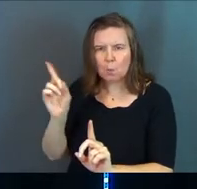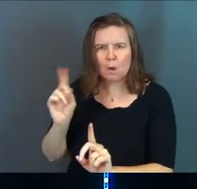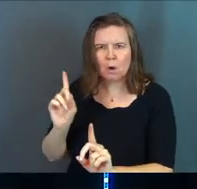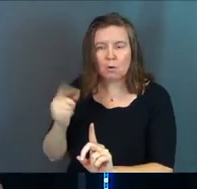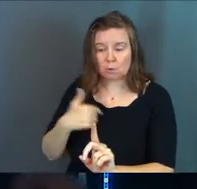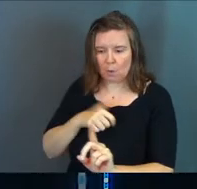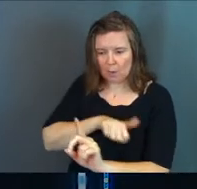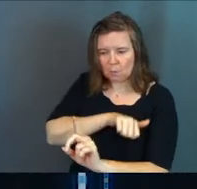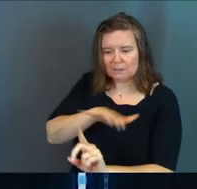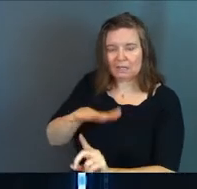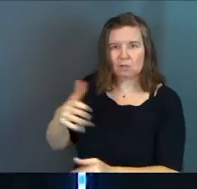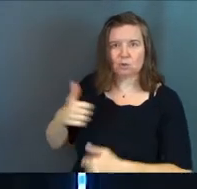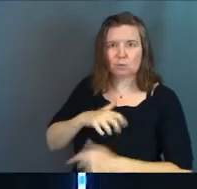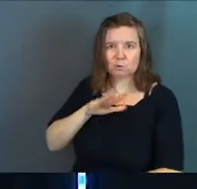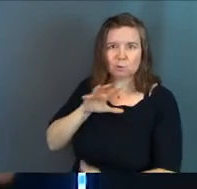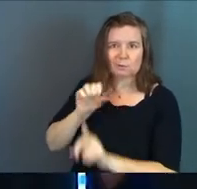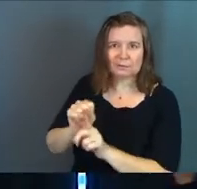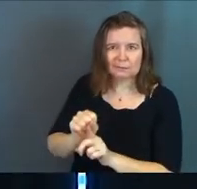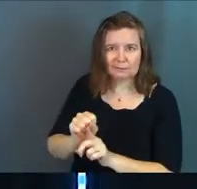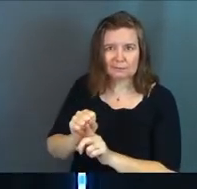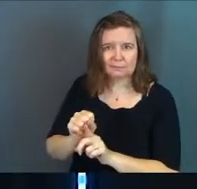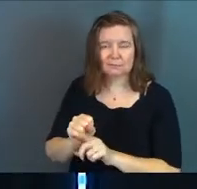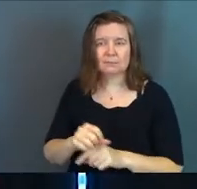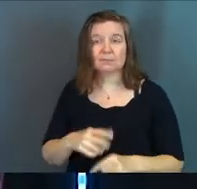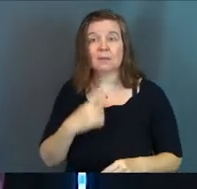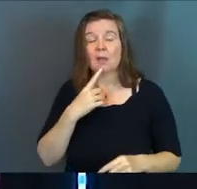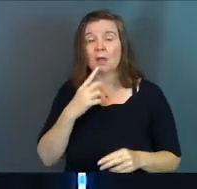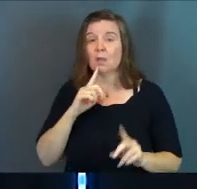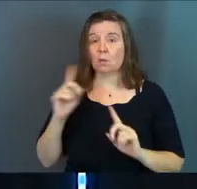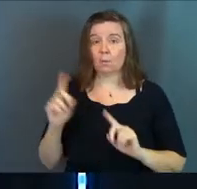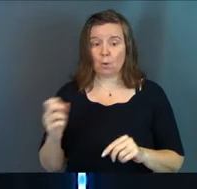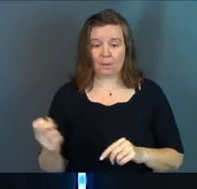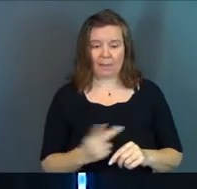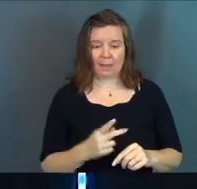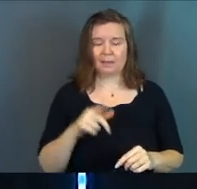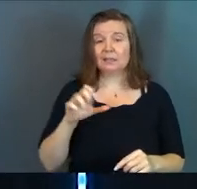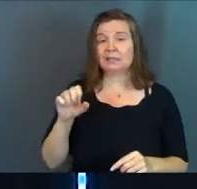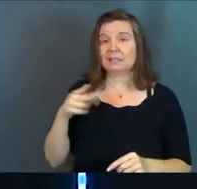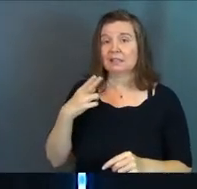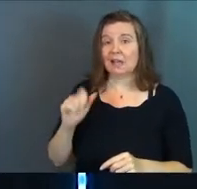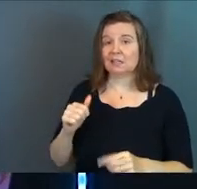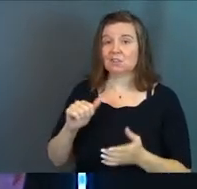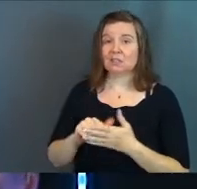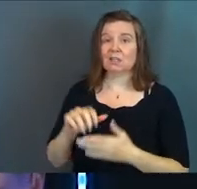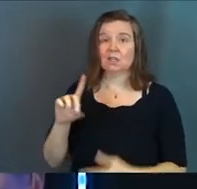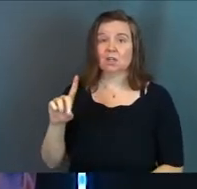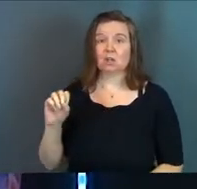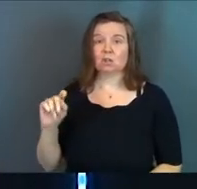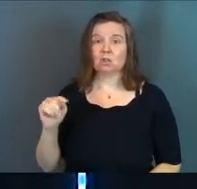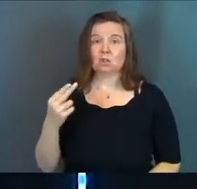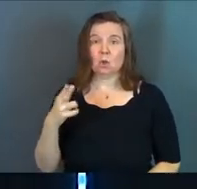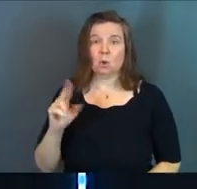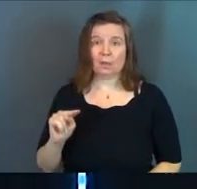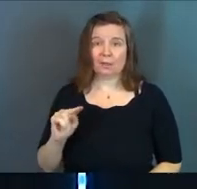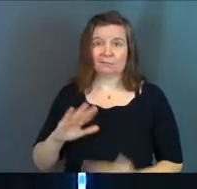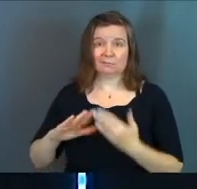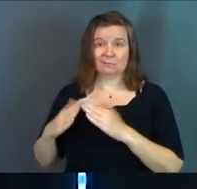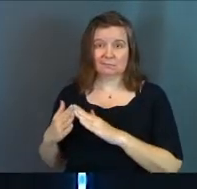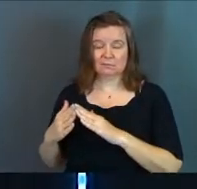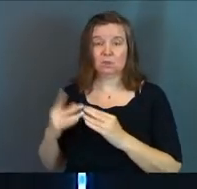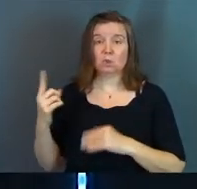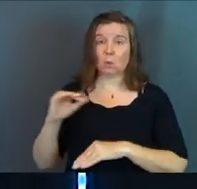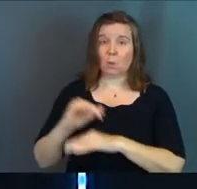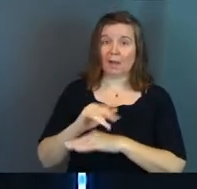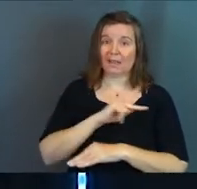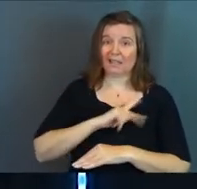troops to seize him. He's talking about Elisha here. And the report came back. Elisha is at Dothan. And so one night, the